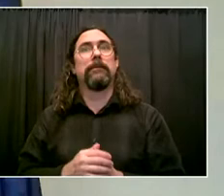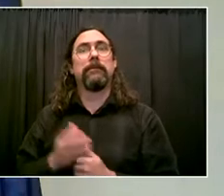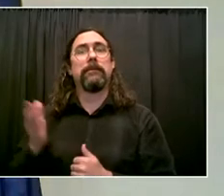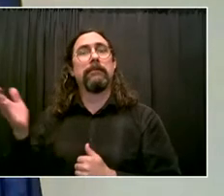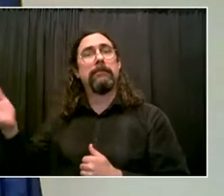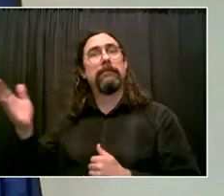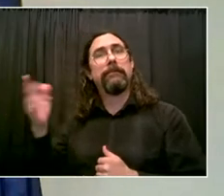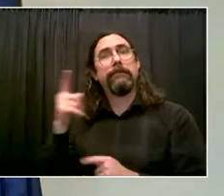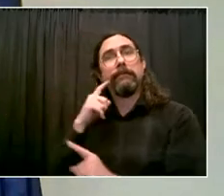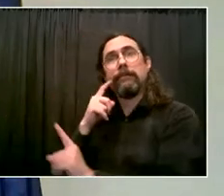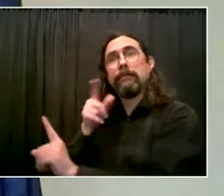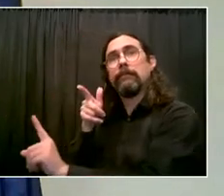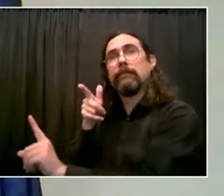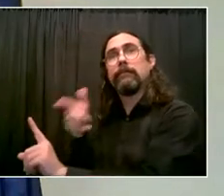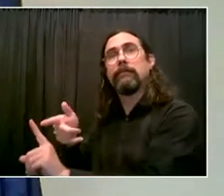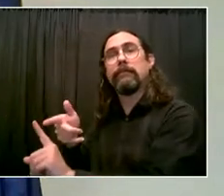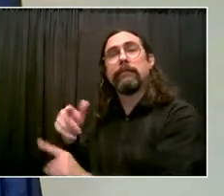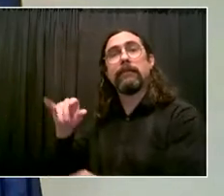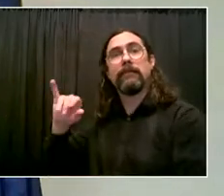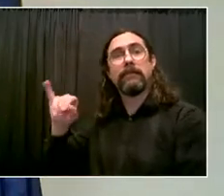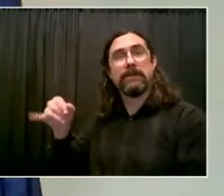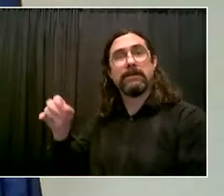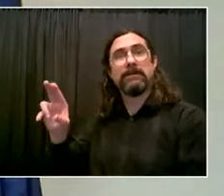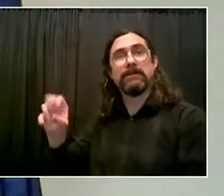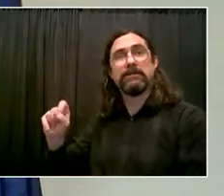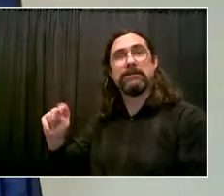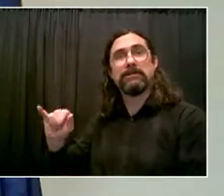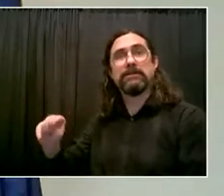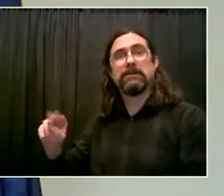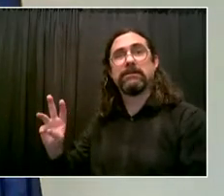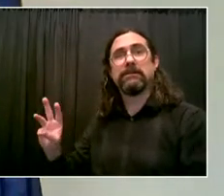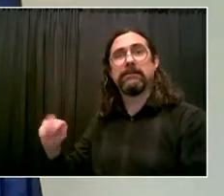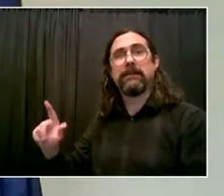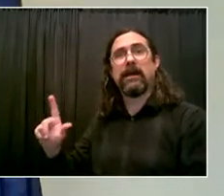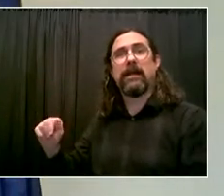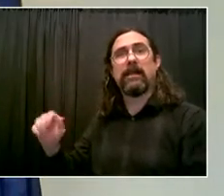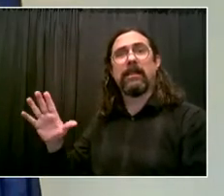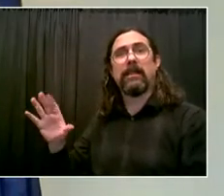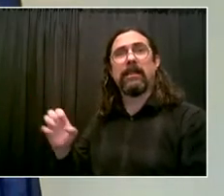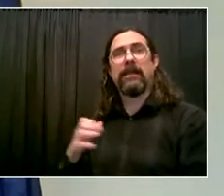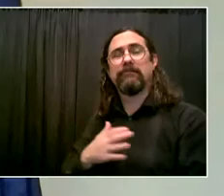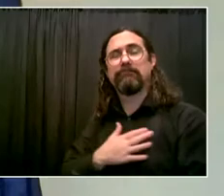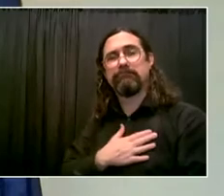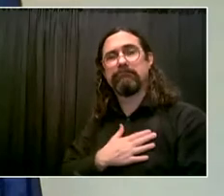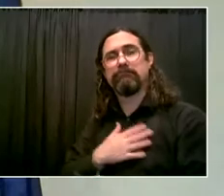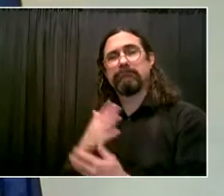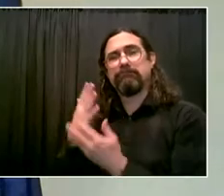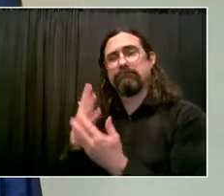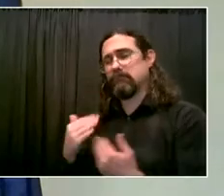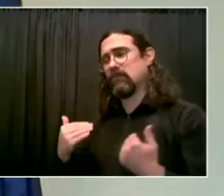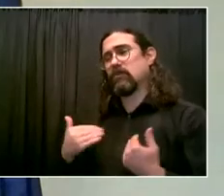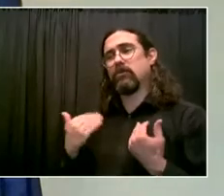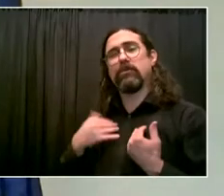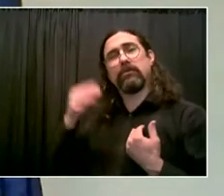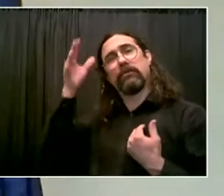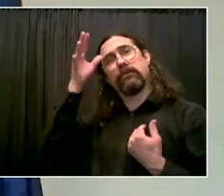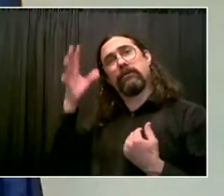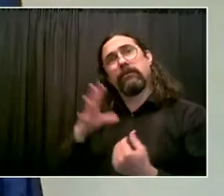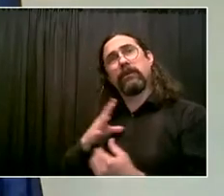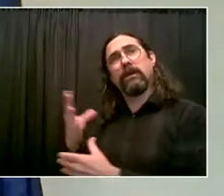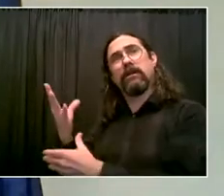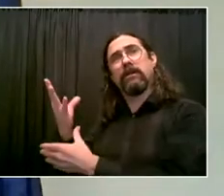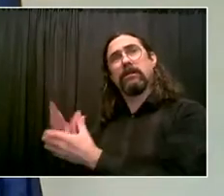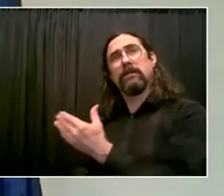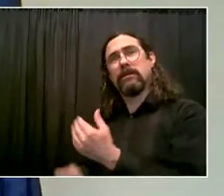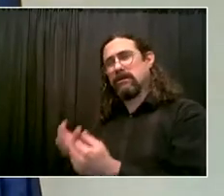man, so young, gone, days before his birthday. It's almost like his date of birth and his date of